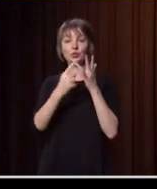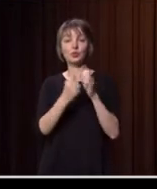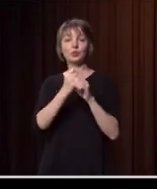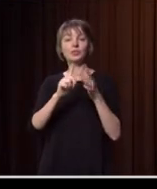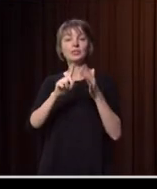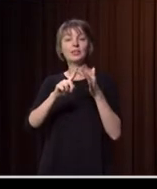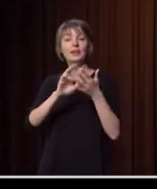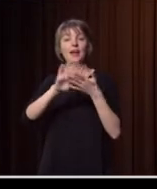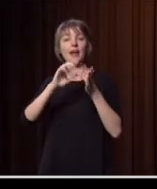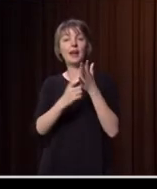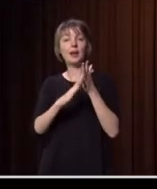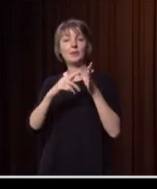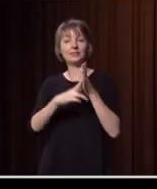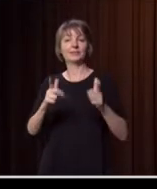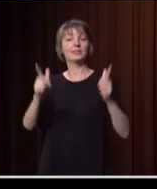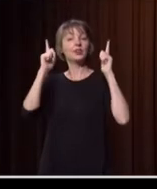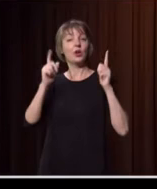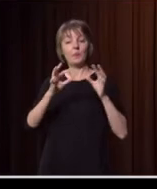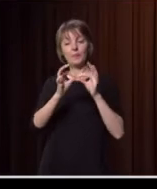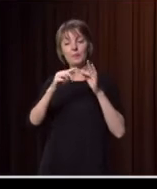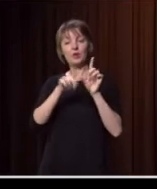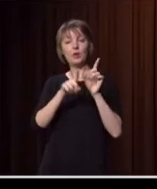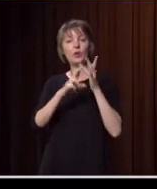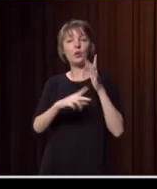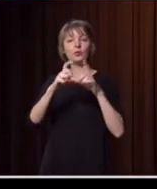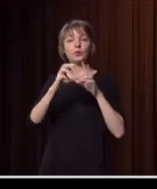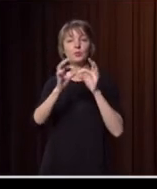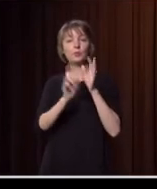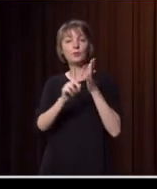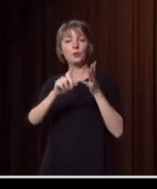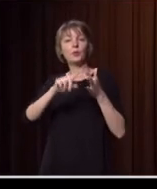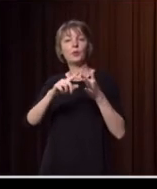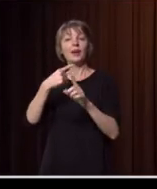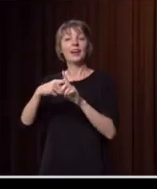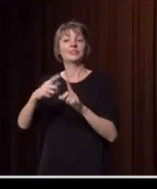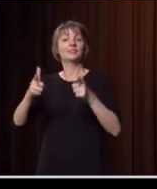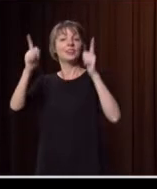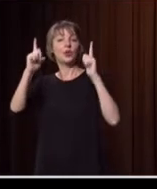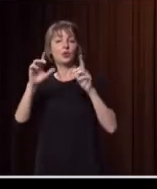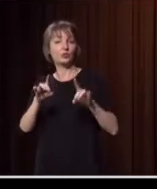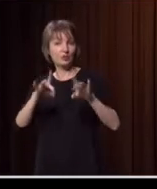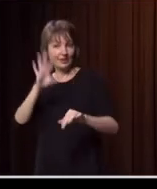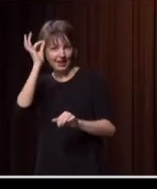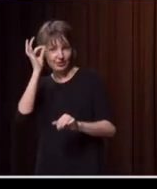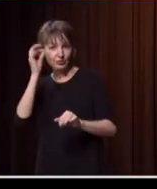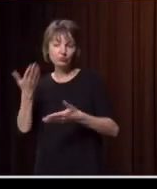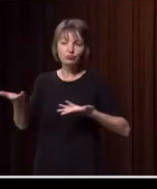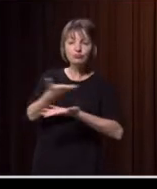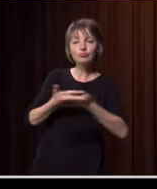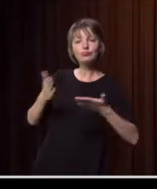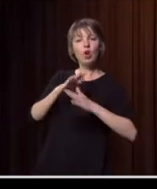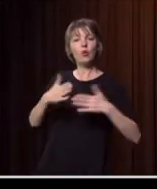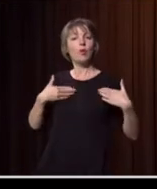of Beyond Blue and Adrienne Collette, CEO of the Australia Council, we discuss the importance of wellbeing and recovery